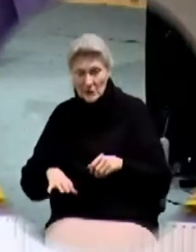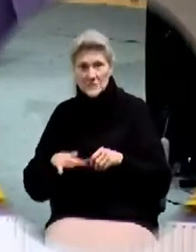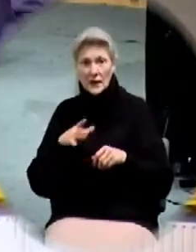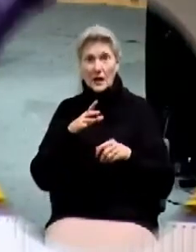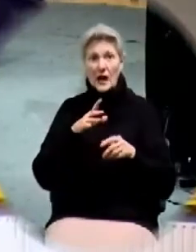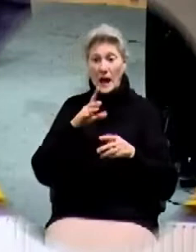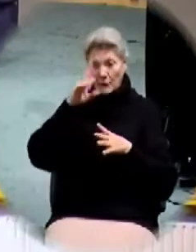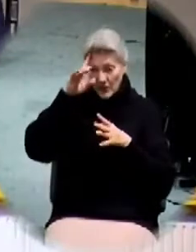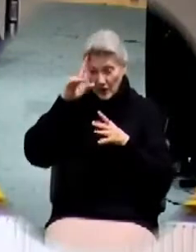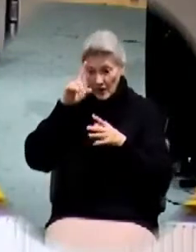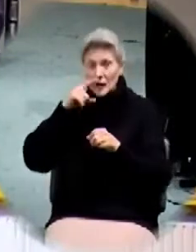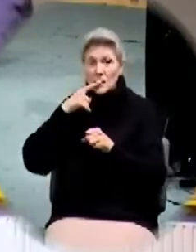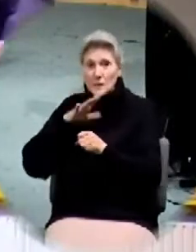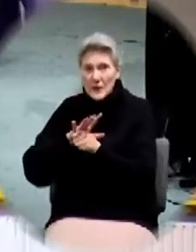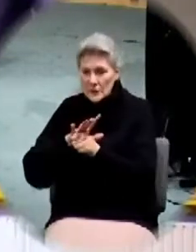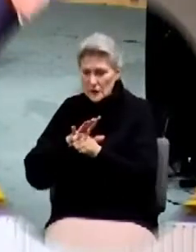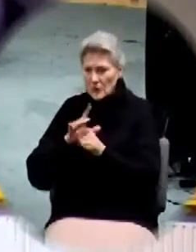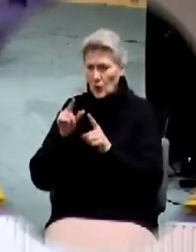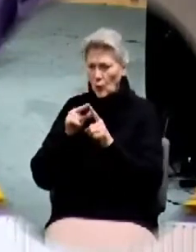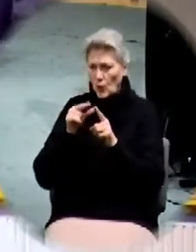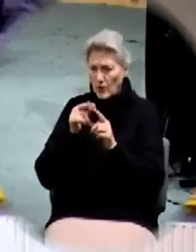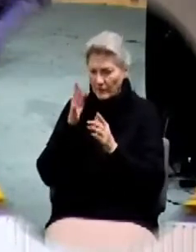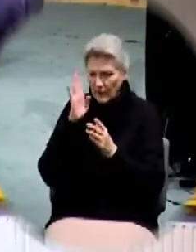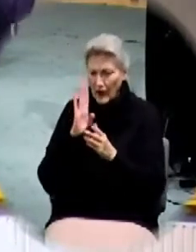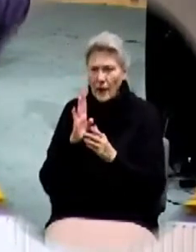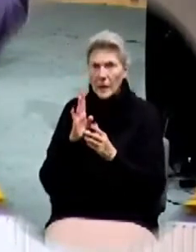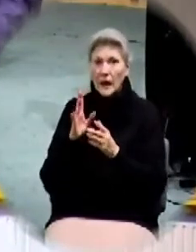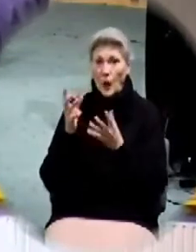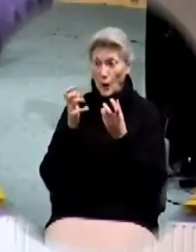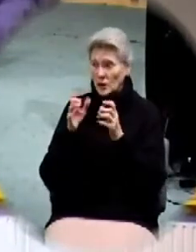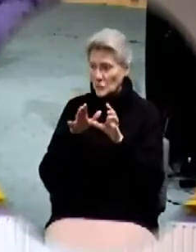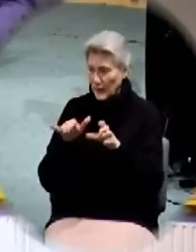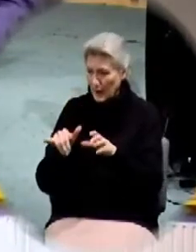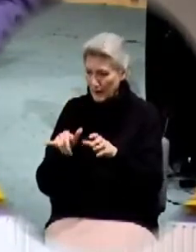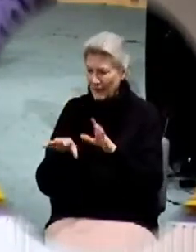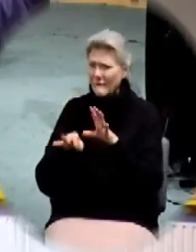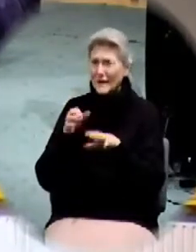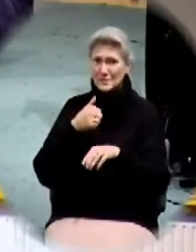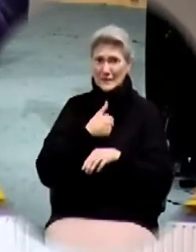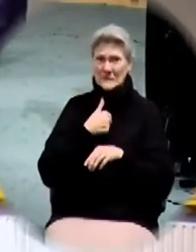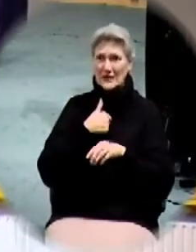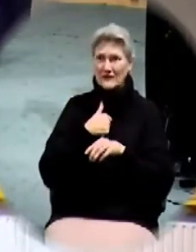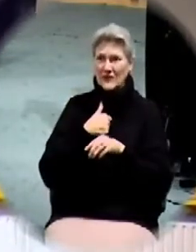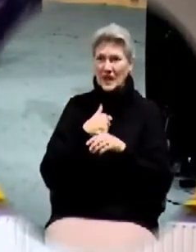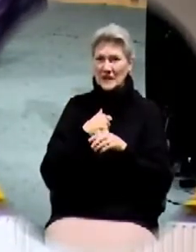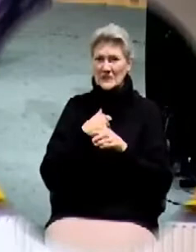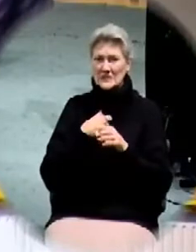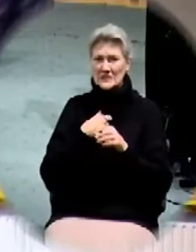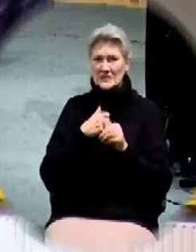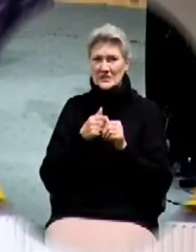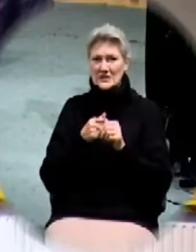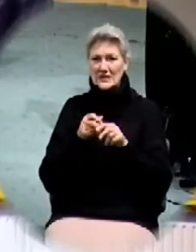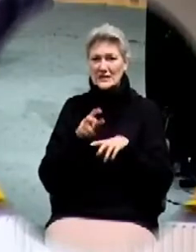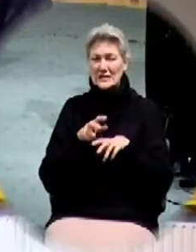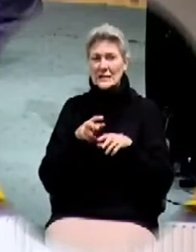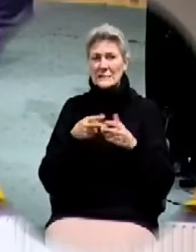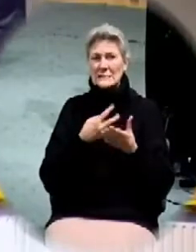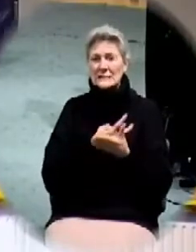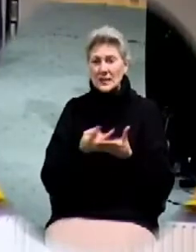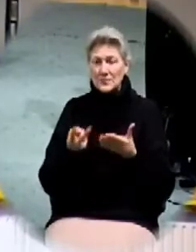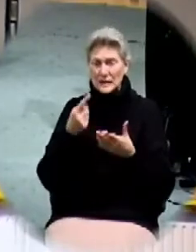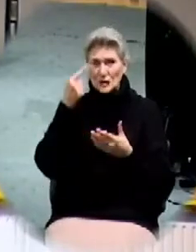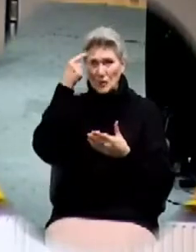follow it to the exactness of it yes I want to do all that but I find myself sort of slipping into a mindset that